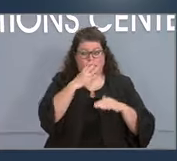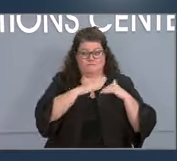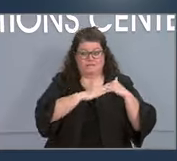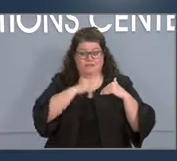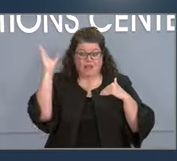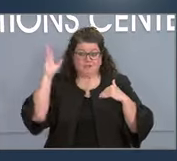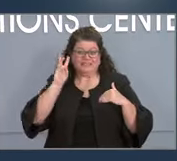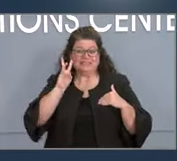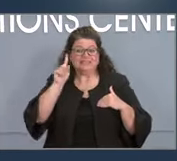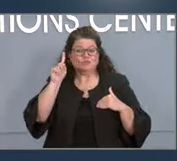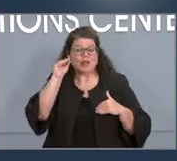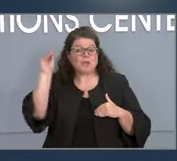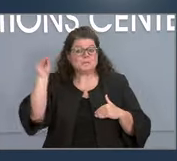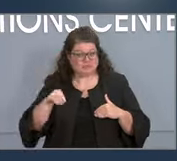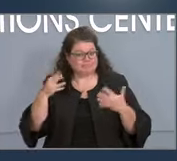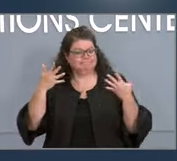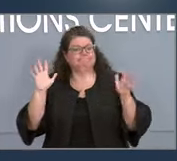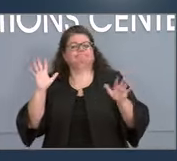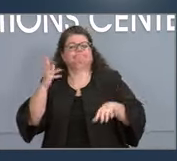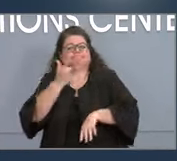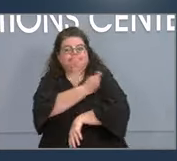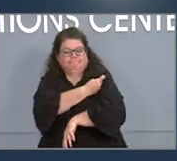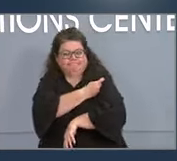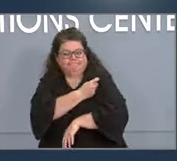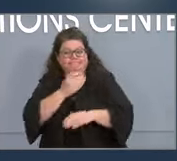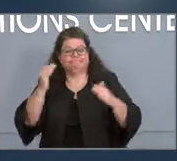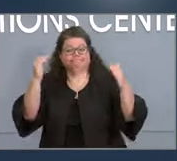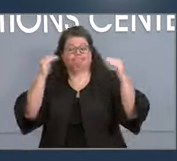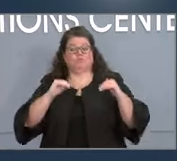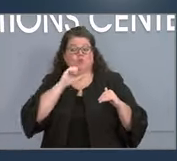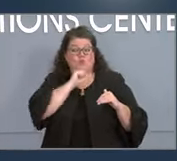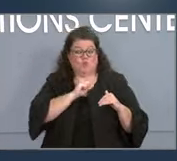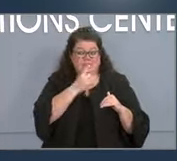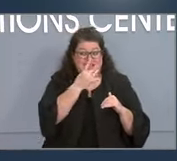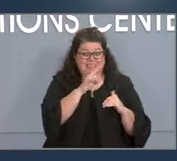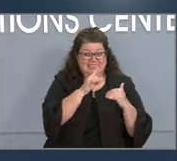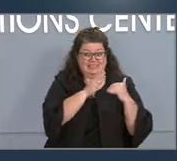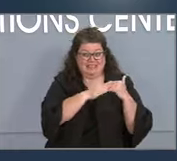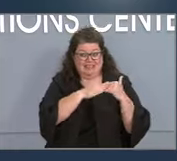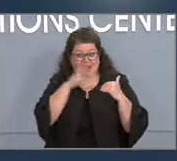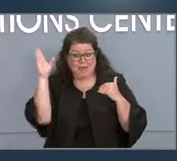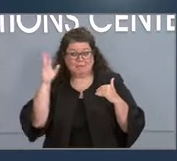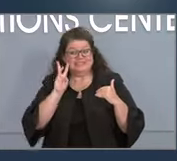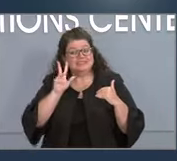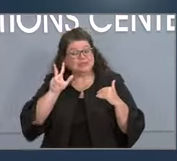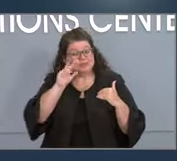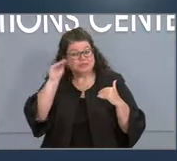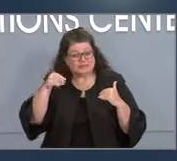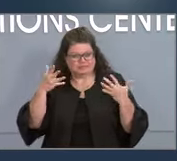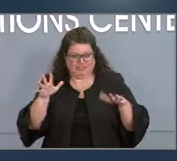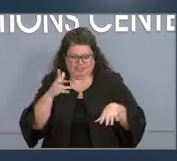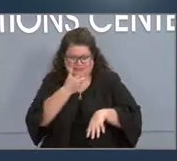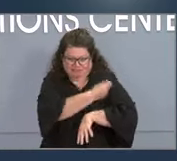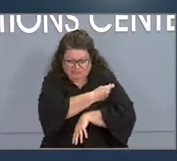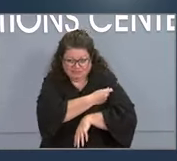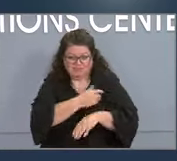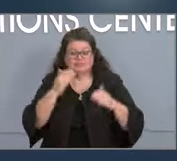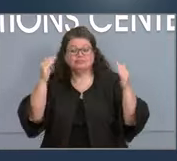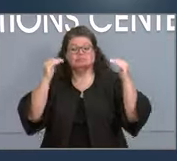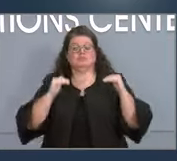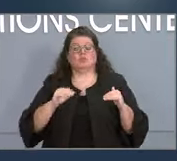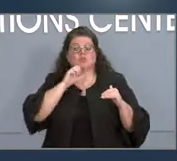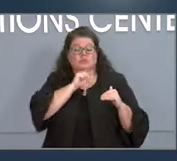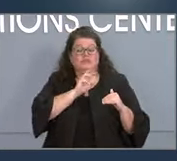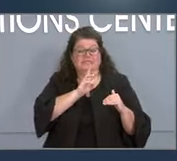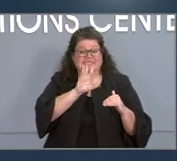vaccinated. 63% of those 18 and older are fully vaccinated and 87% of those 65 and older